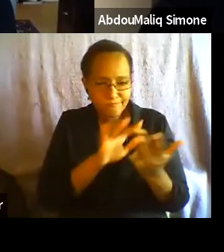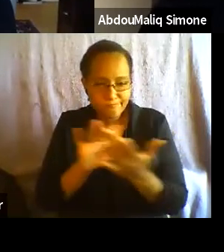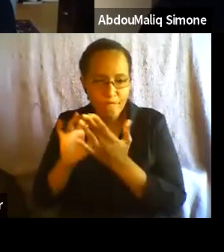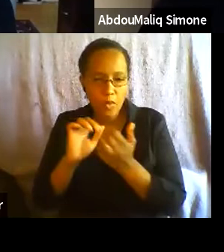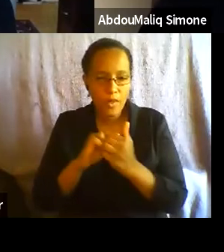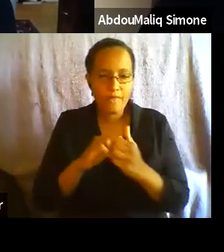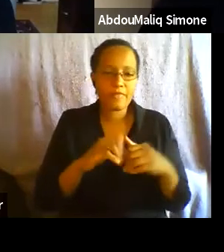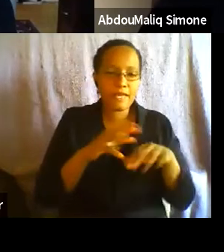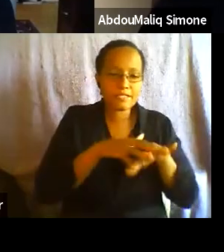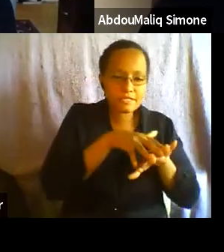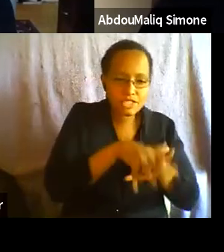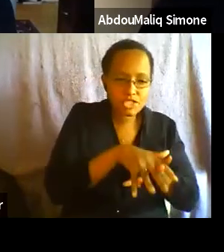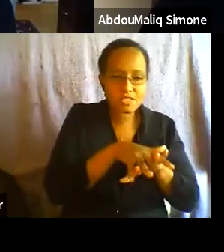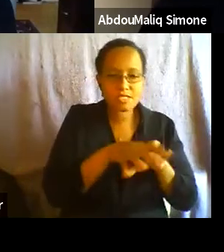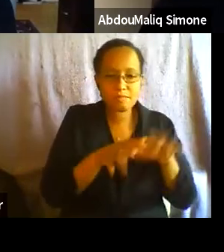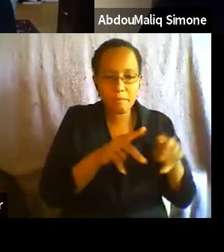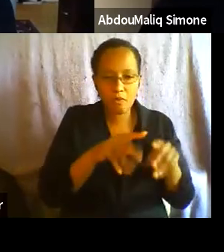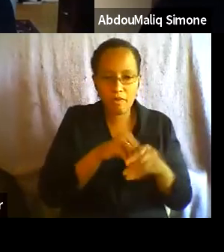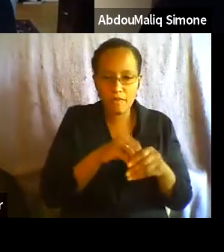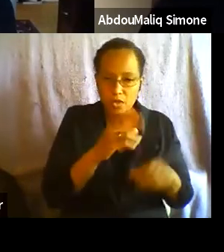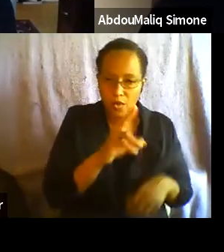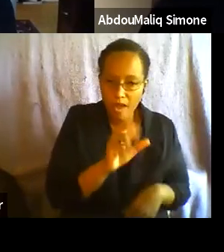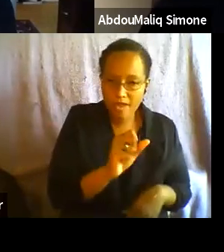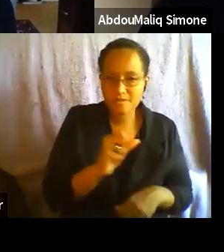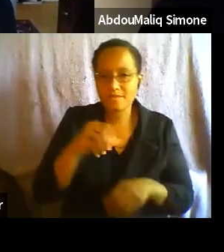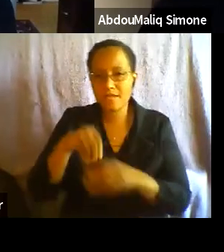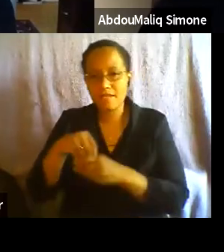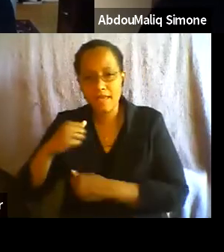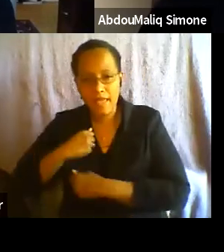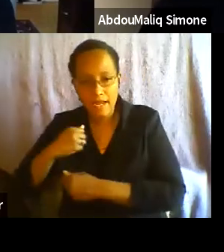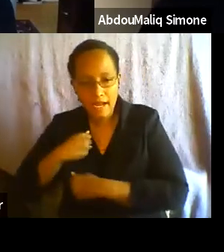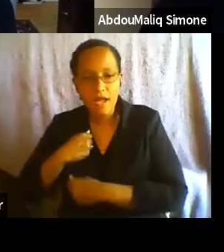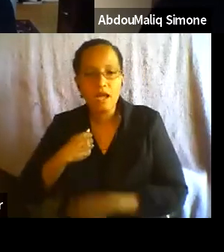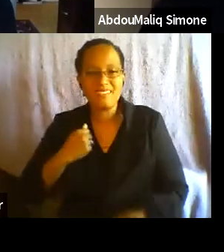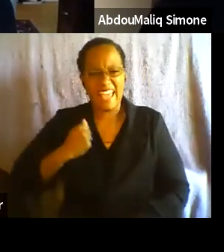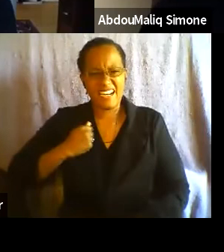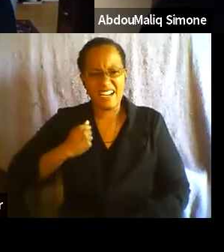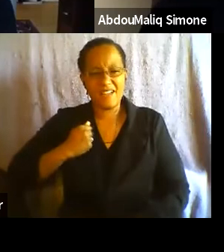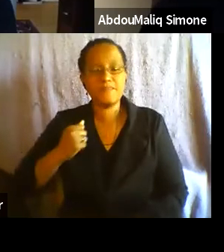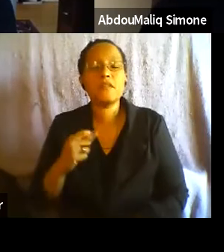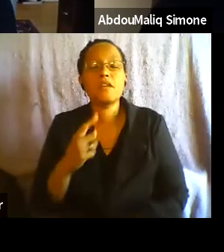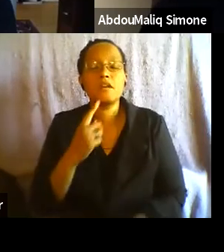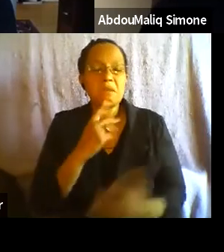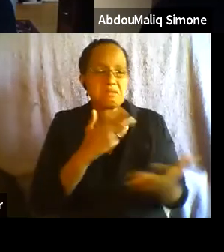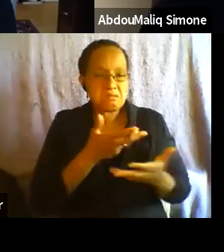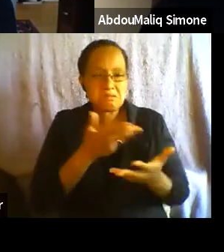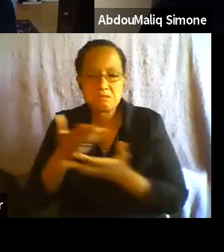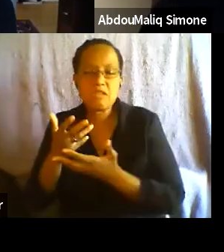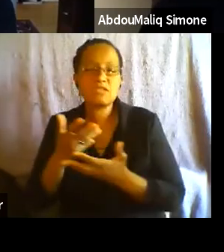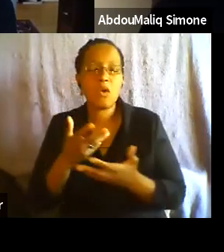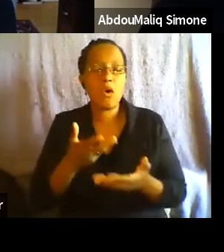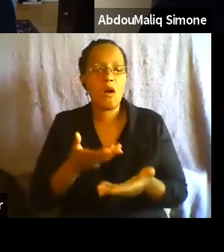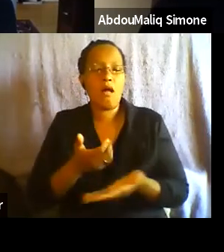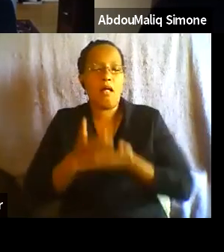the memories of our ancestors that because of their remembering, we are still here and we still remember. So that's a strength. Um,